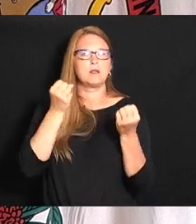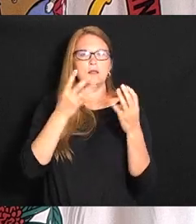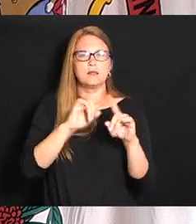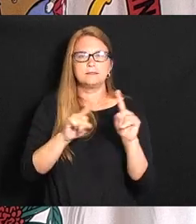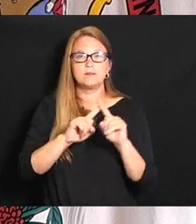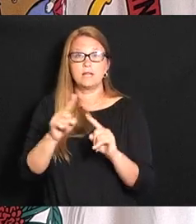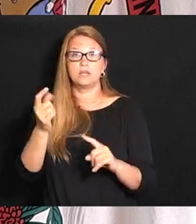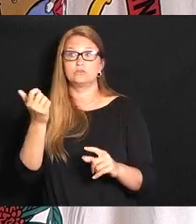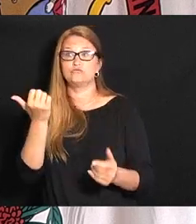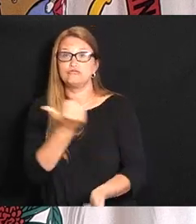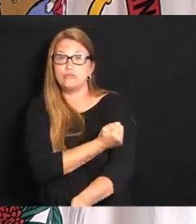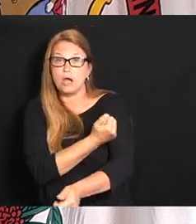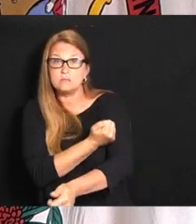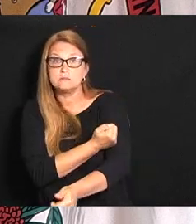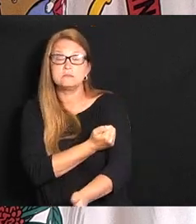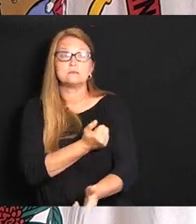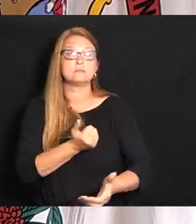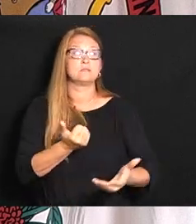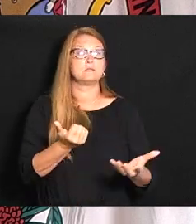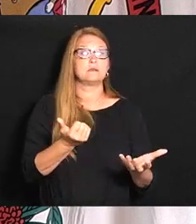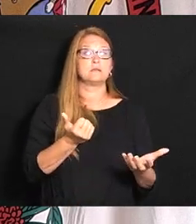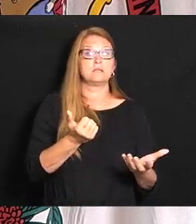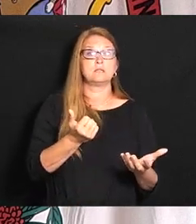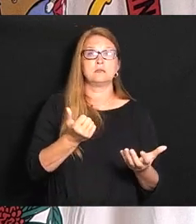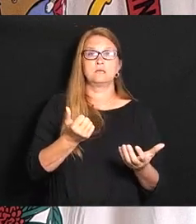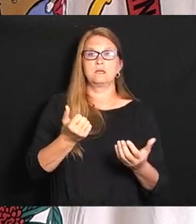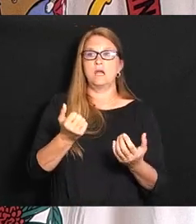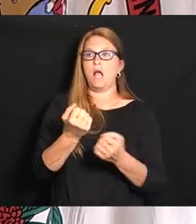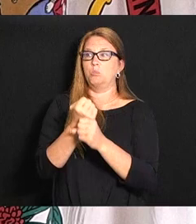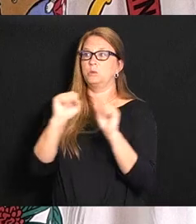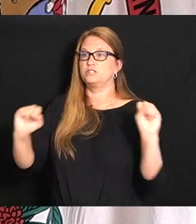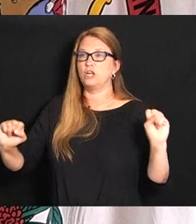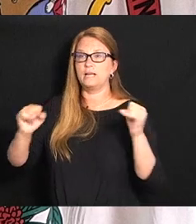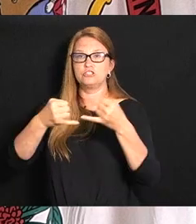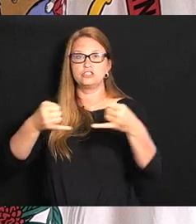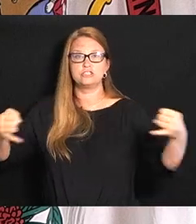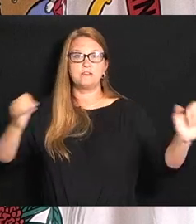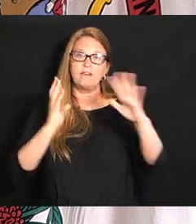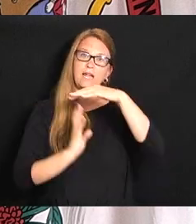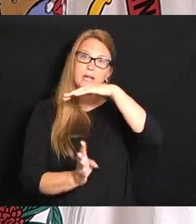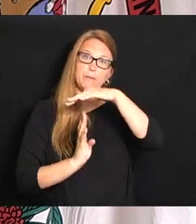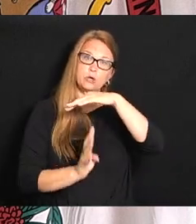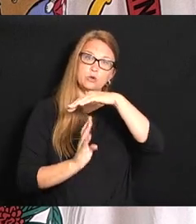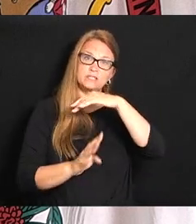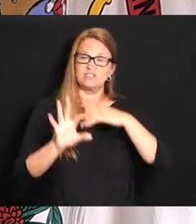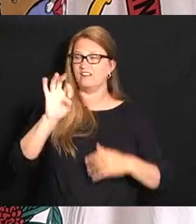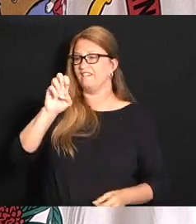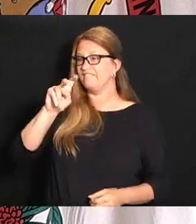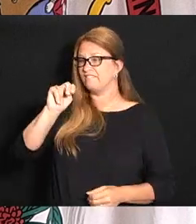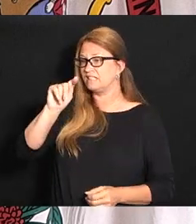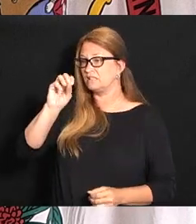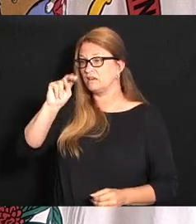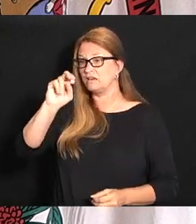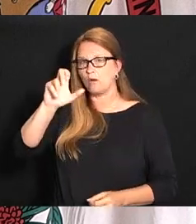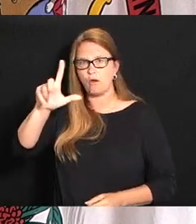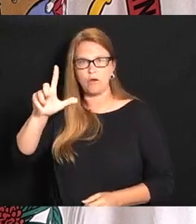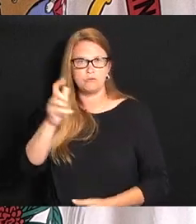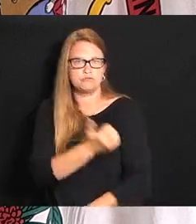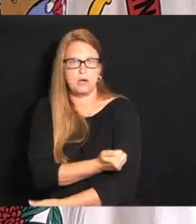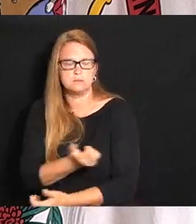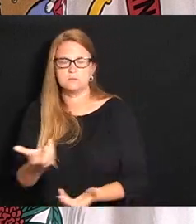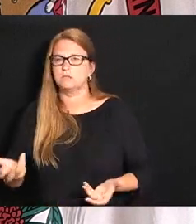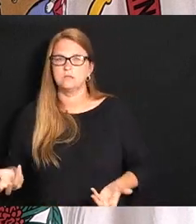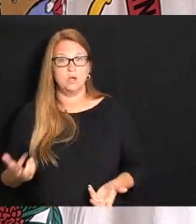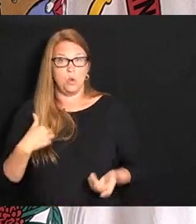drugs from the standpoint of our border crossings and all the fentanyl that is coming right in on top of us and we don't do anything